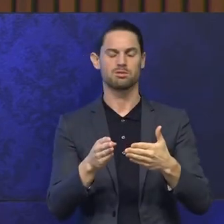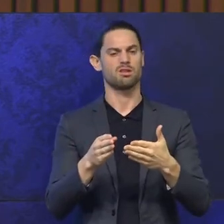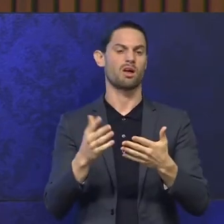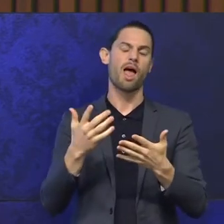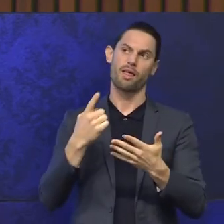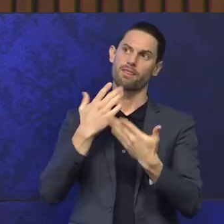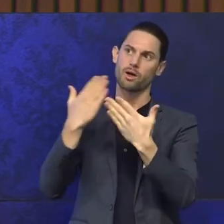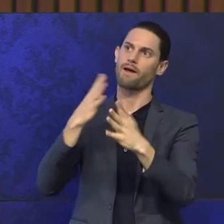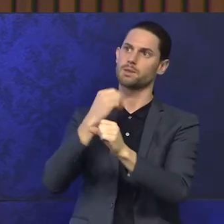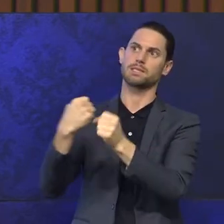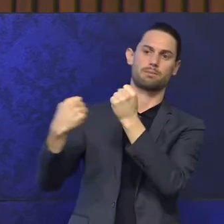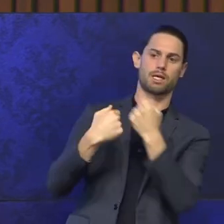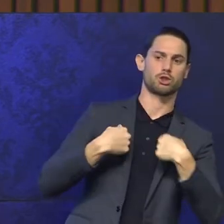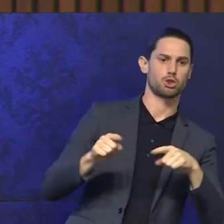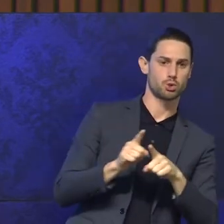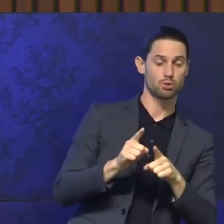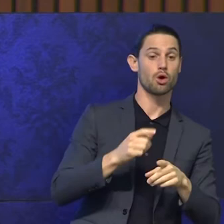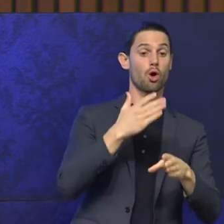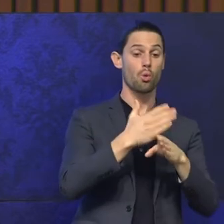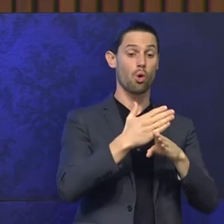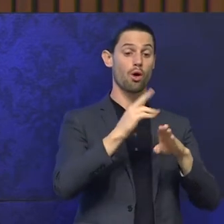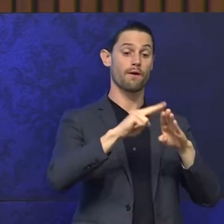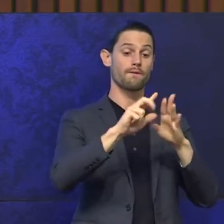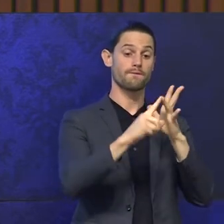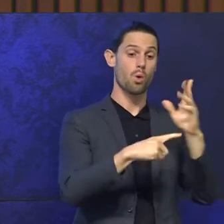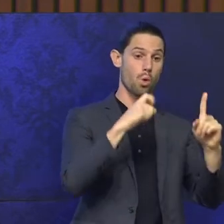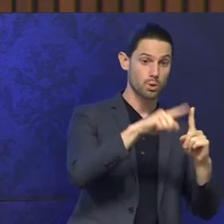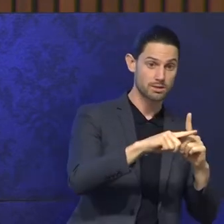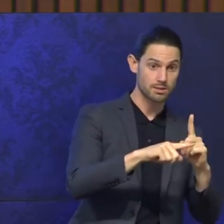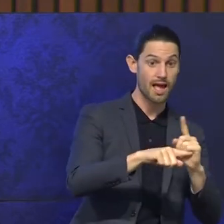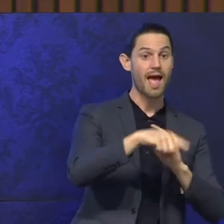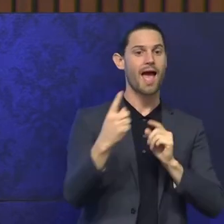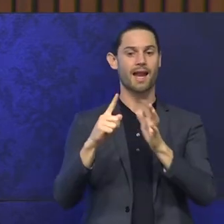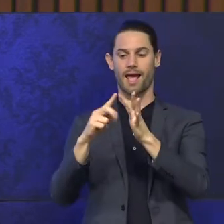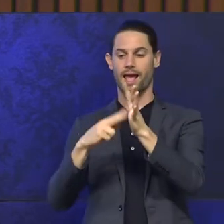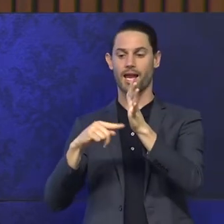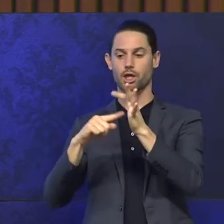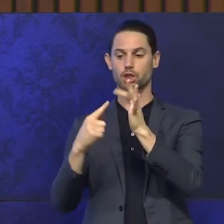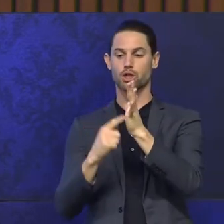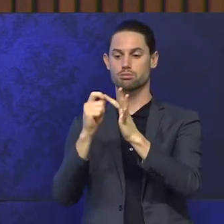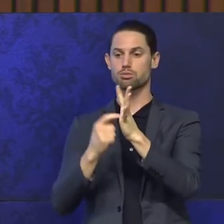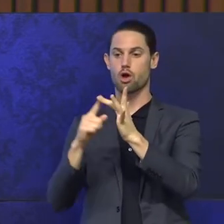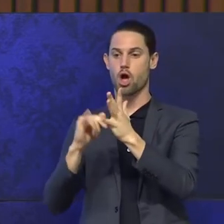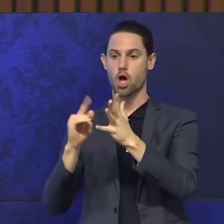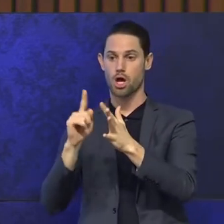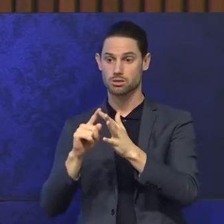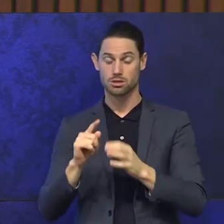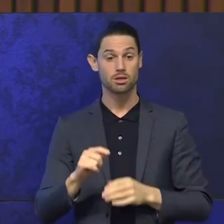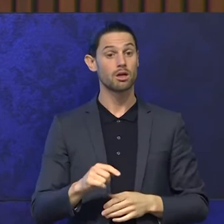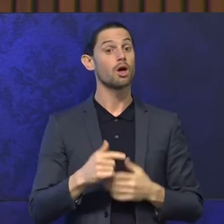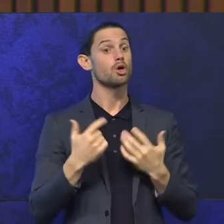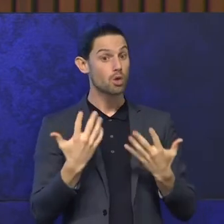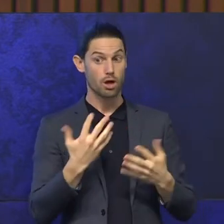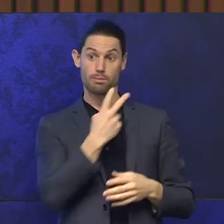Victorian government workforce and enterprise. Workforce because the fastest growing part of the labour force for